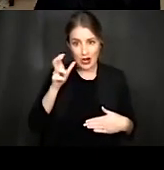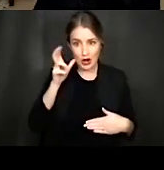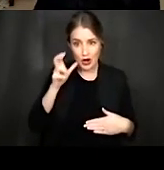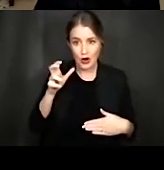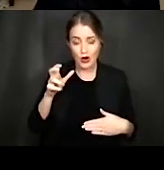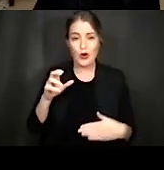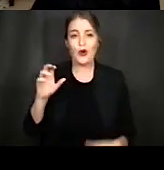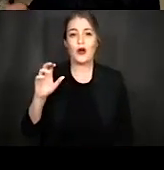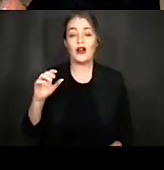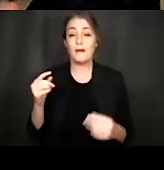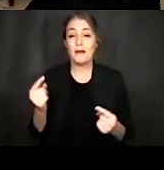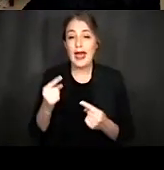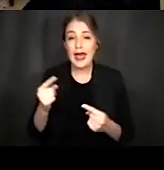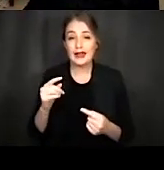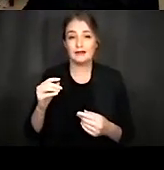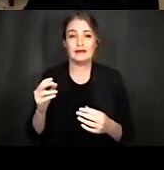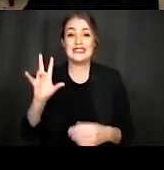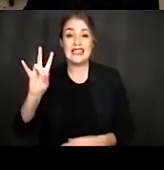of magnitude greater than hearing.